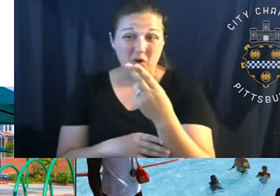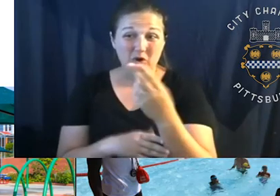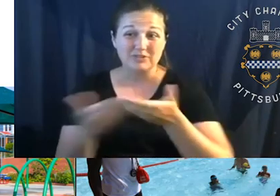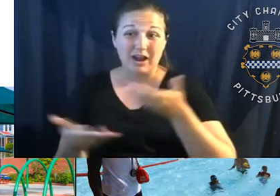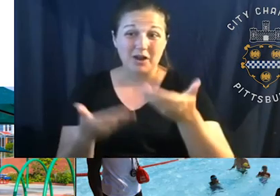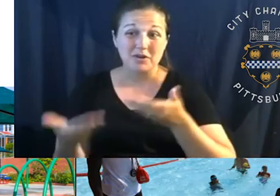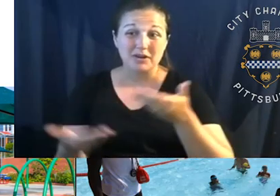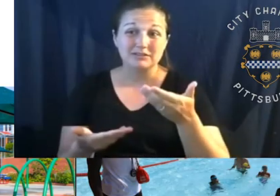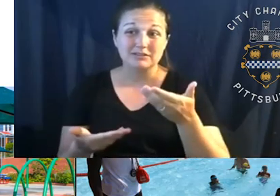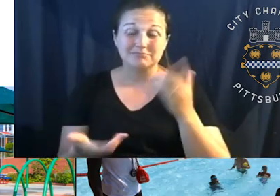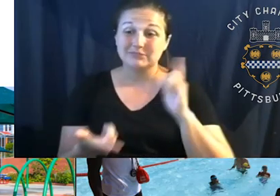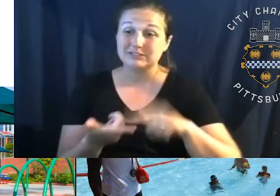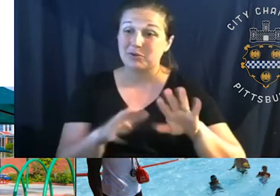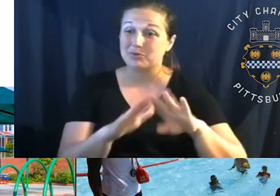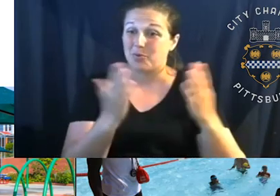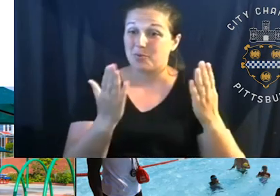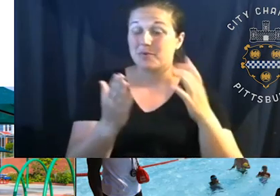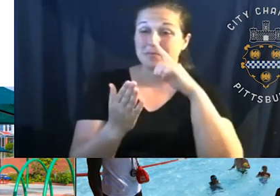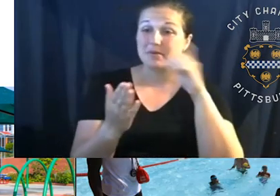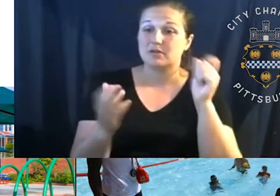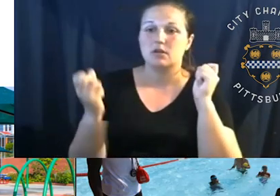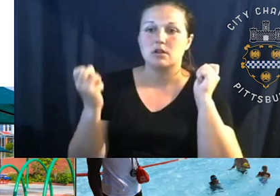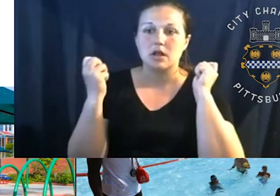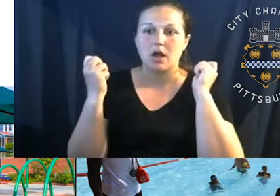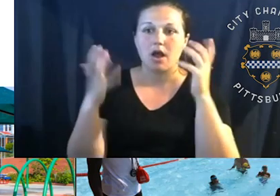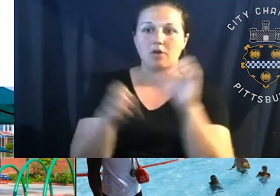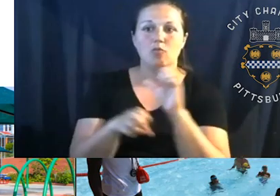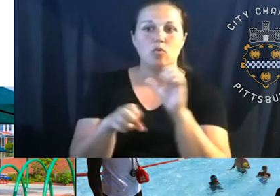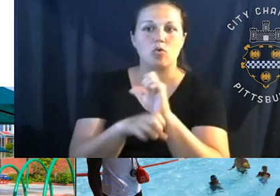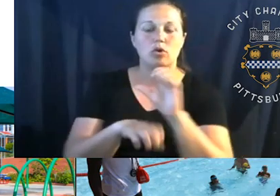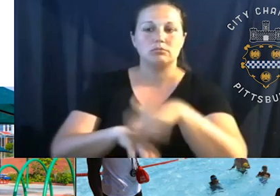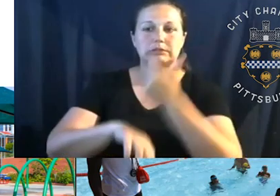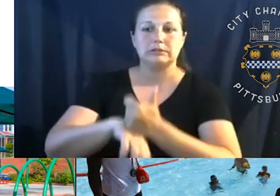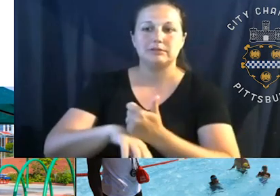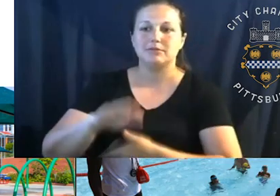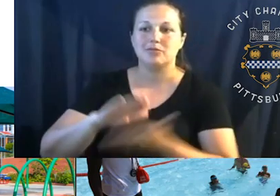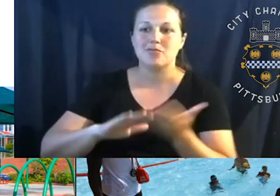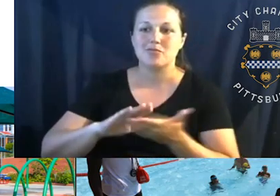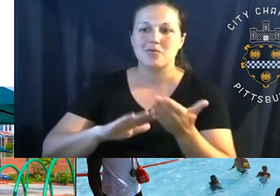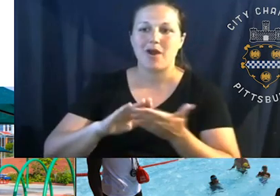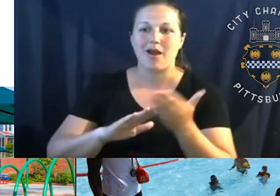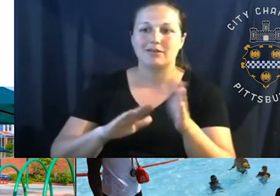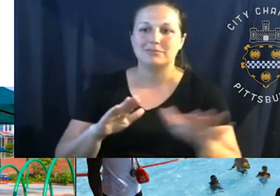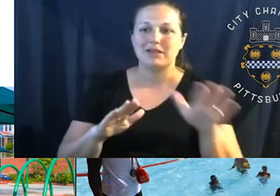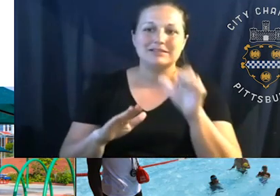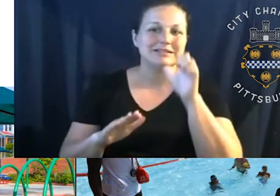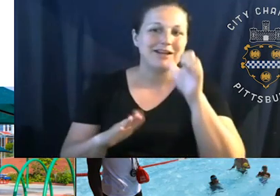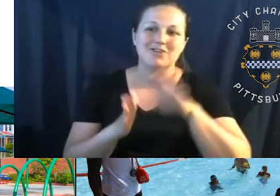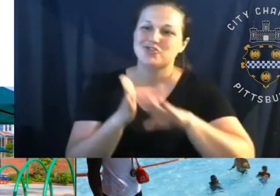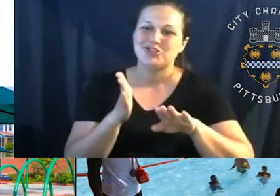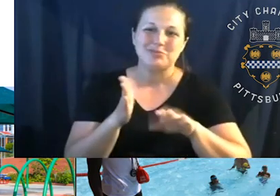goes right up until opening because there's a lot to getting these places up and running and they're not, they're not inexpensive to maintain